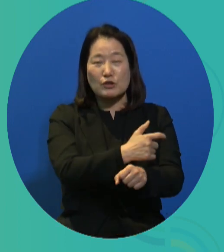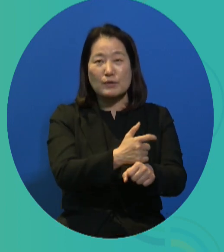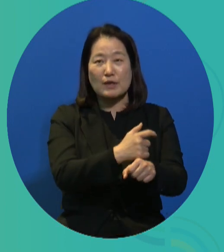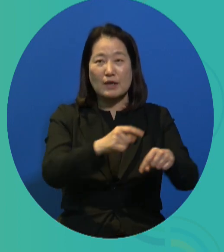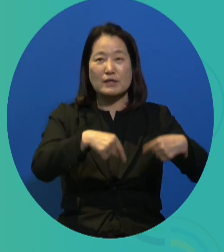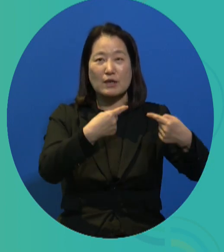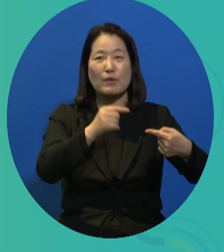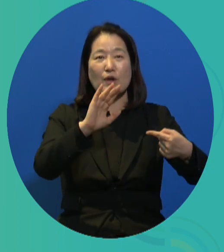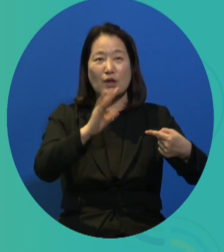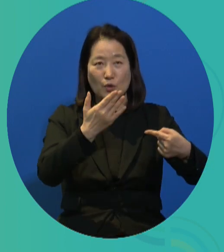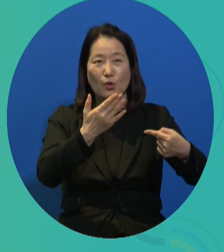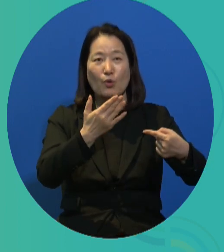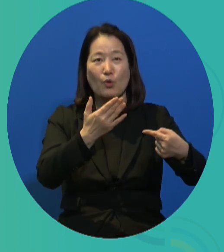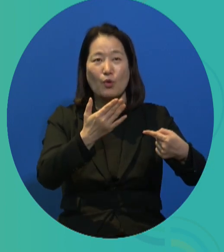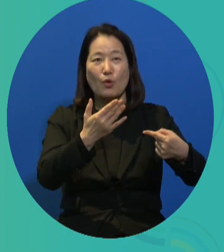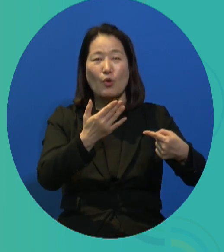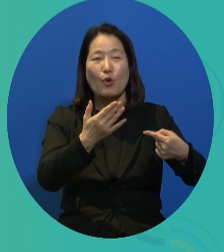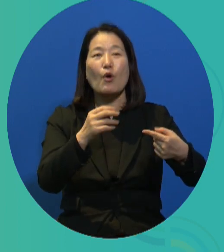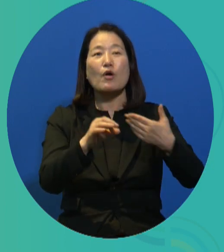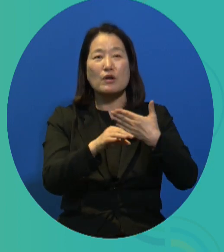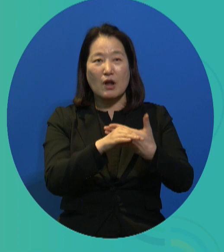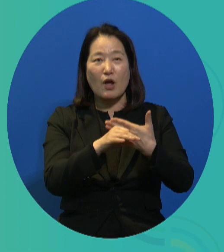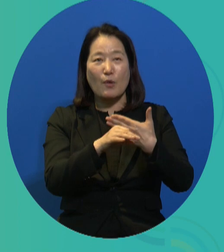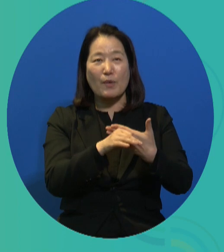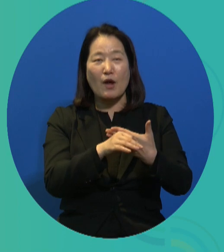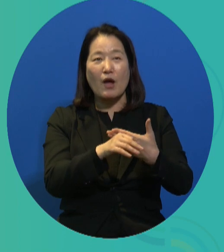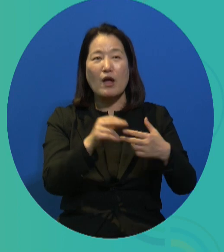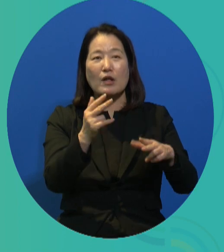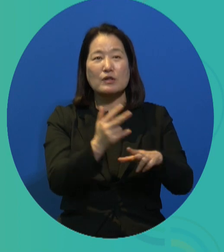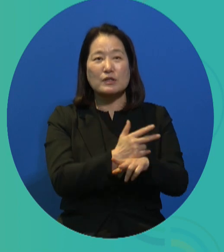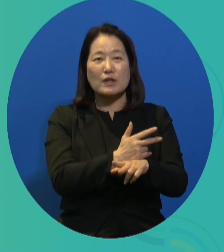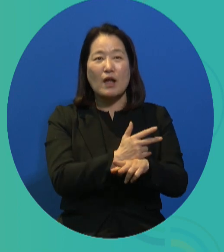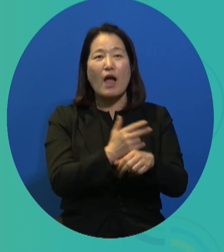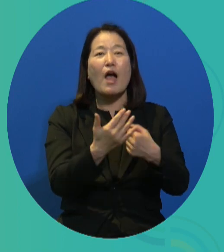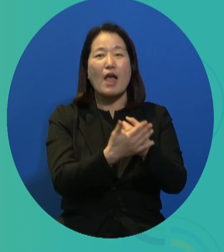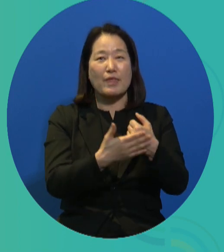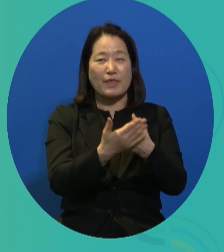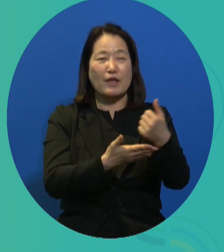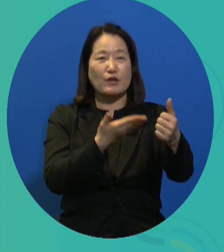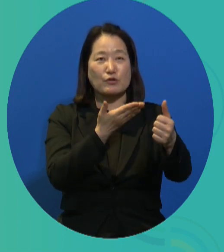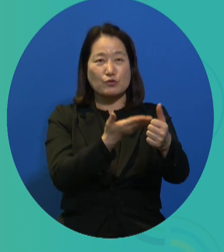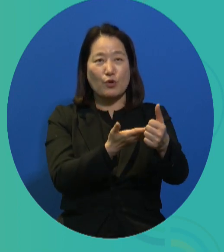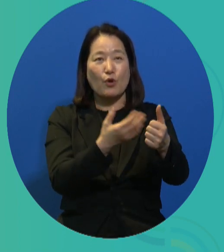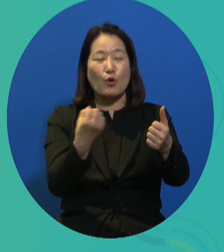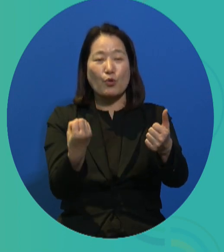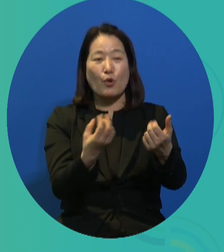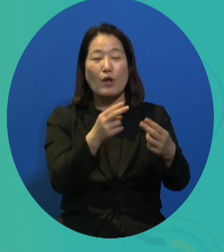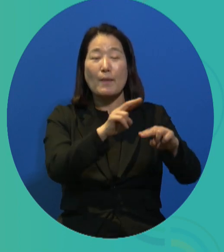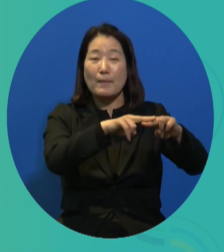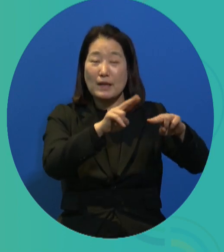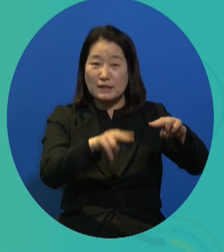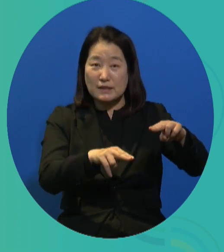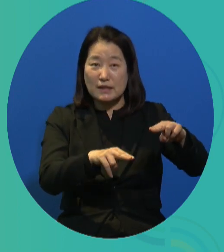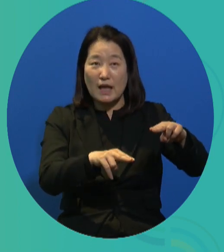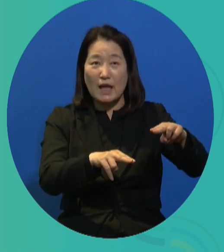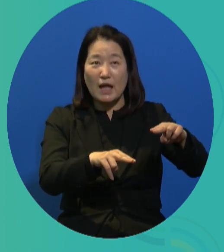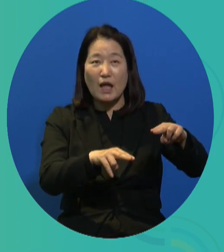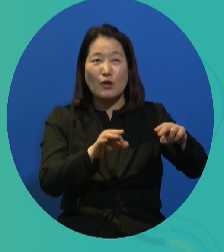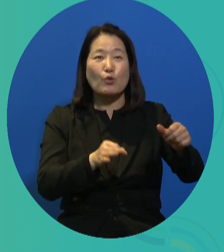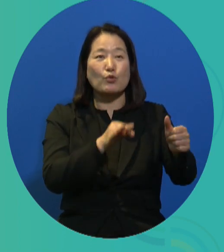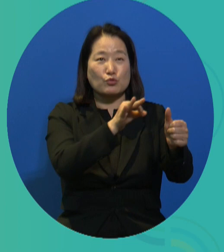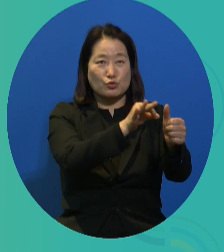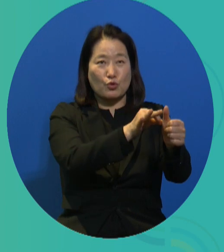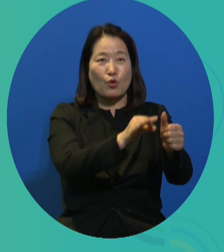This means that that is equivalent to about an additional 60 hours a month. With these extra hours,